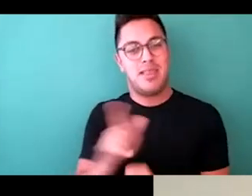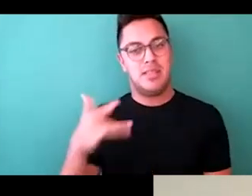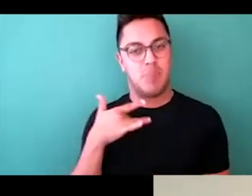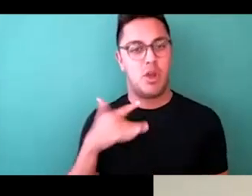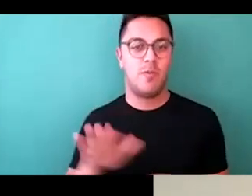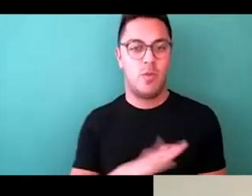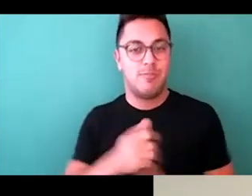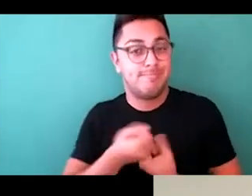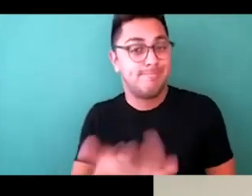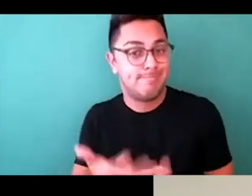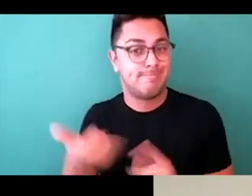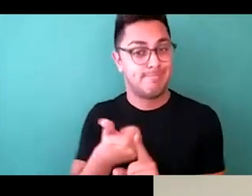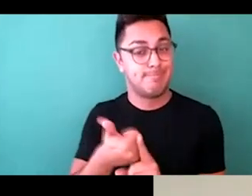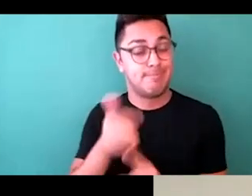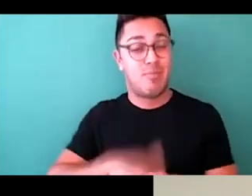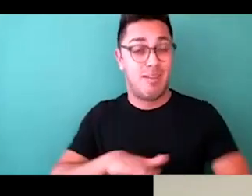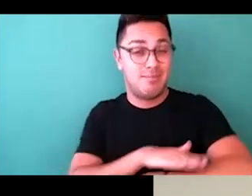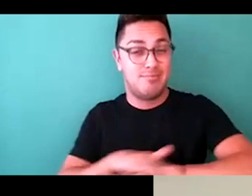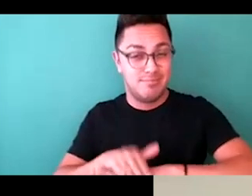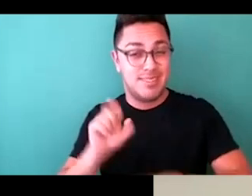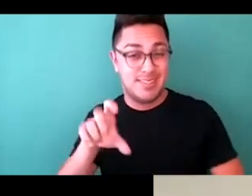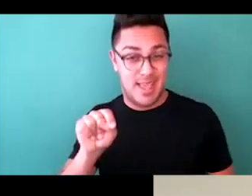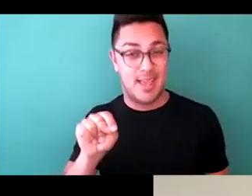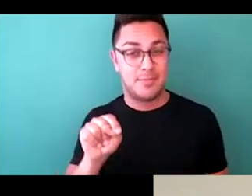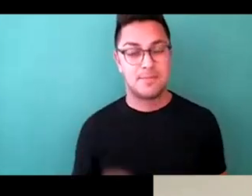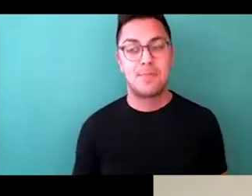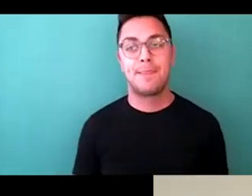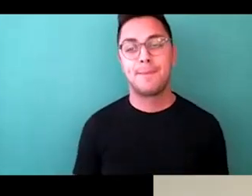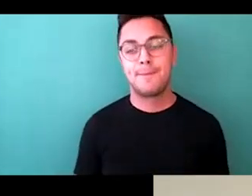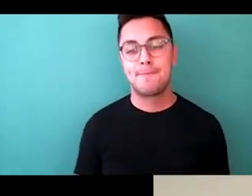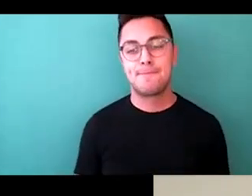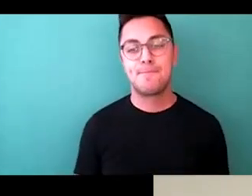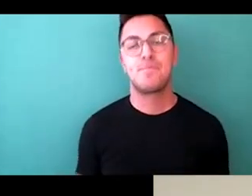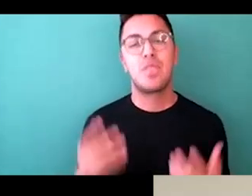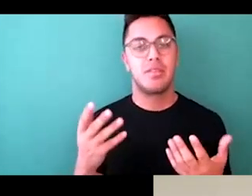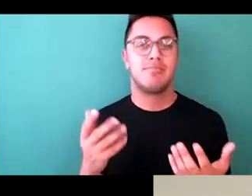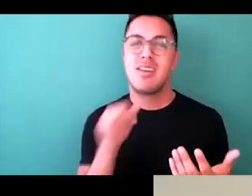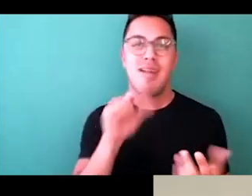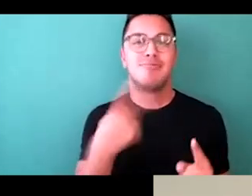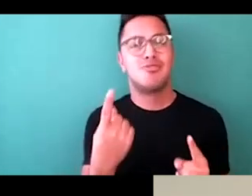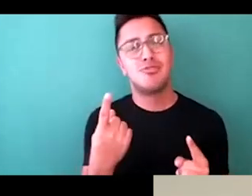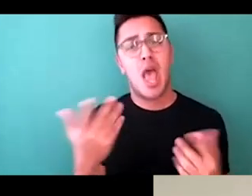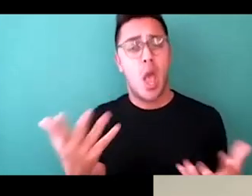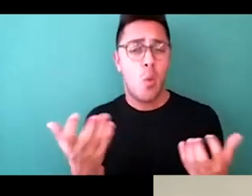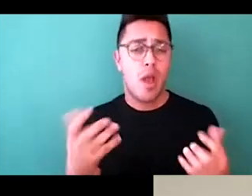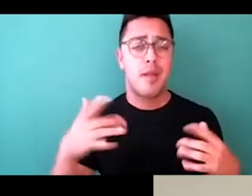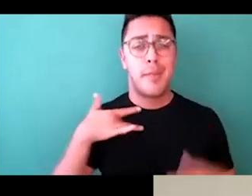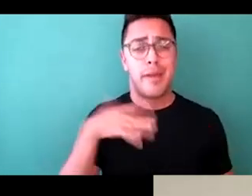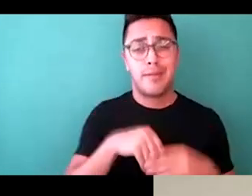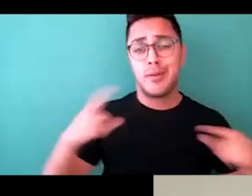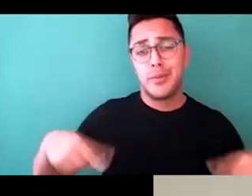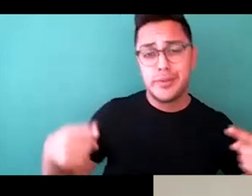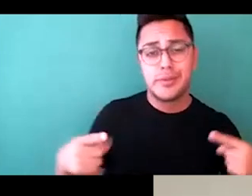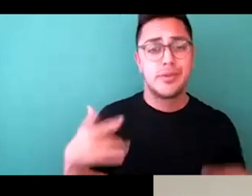fully express herself on set. But it's not just, I want to model in a wheelchair, I want a model that